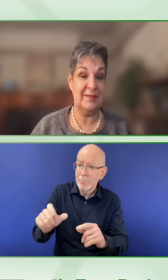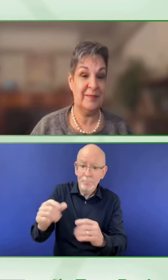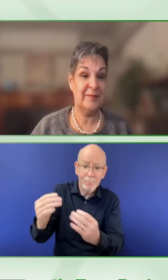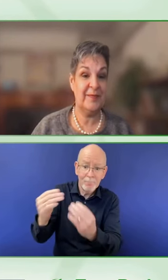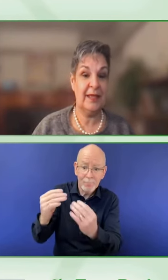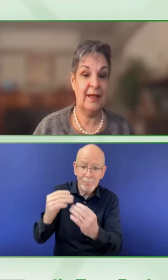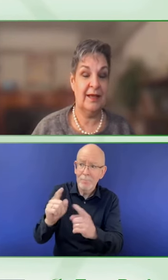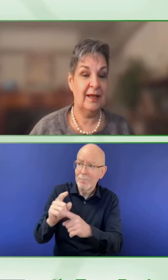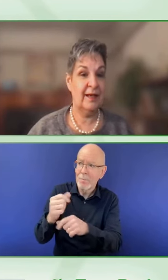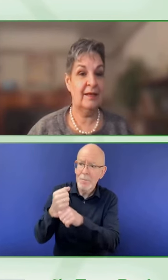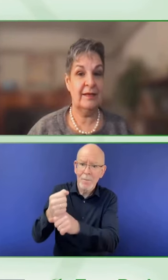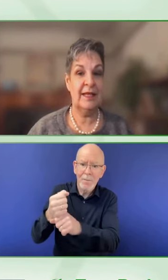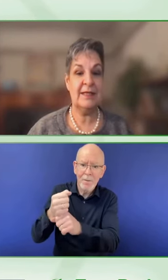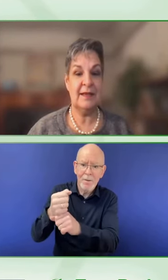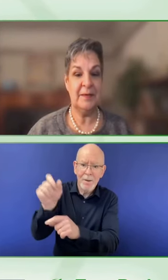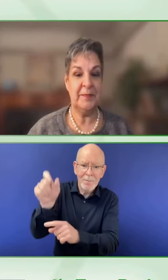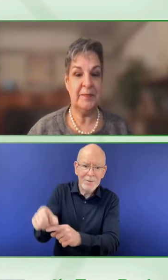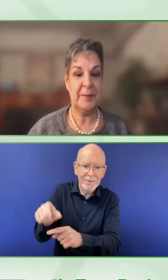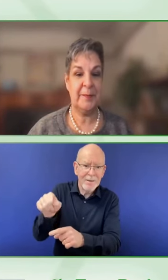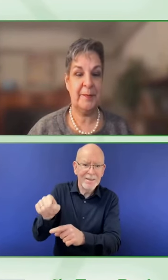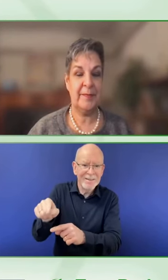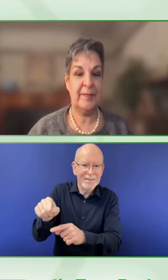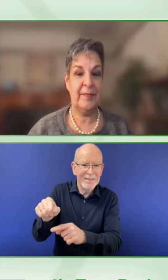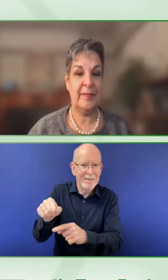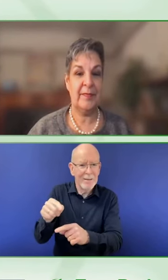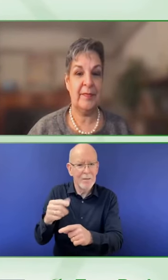languages. Next slide. Next